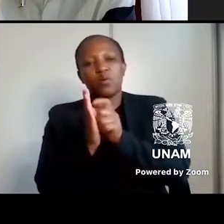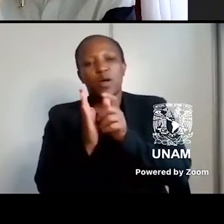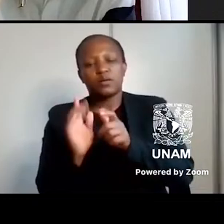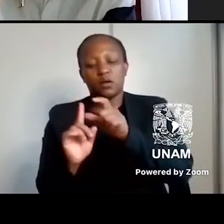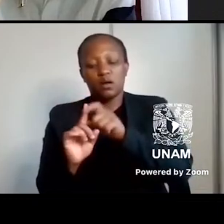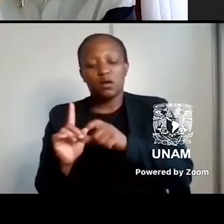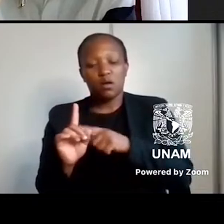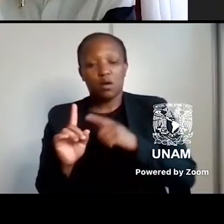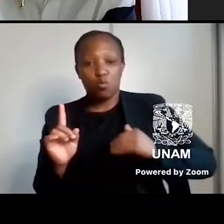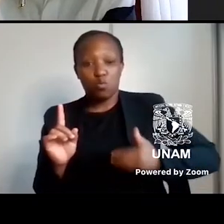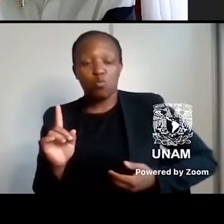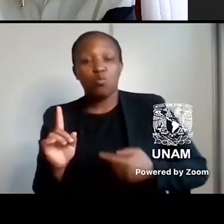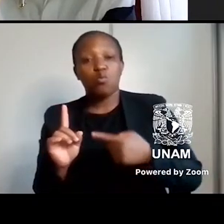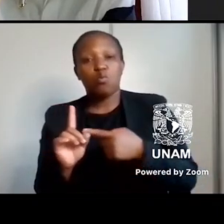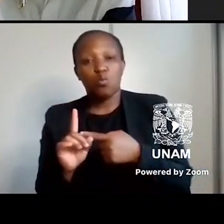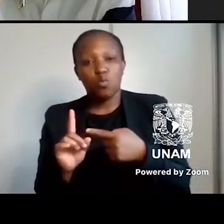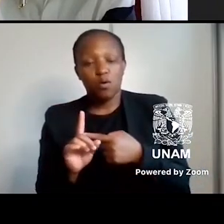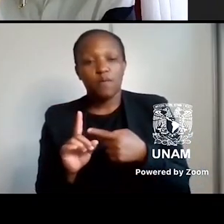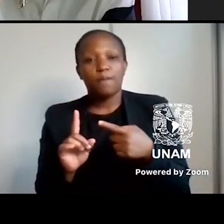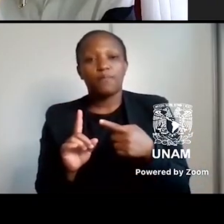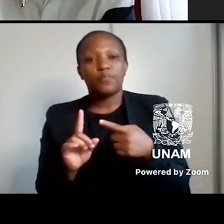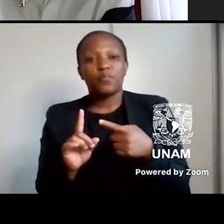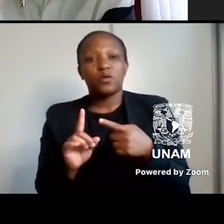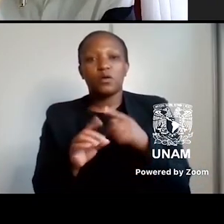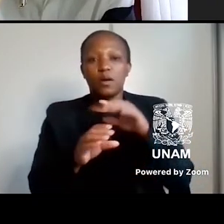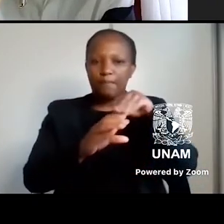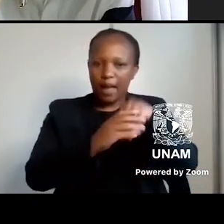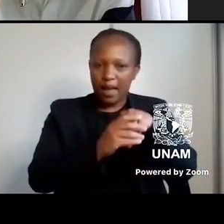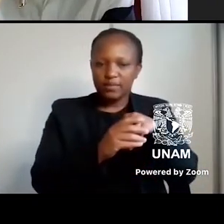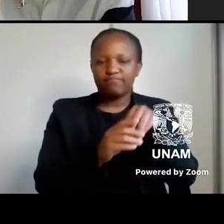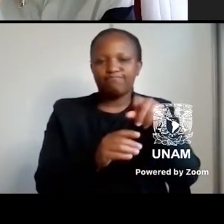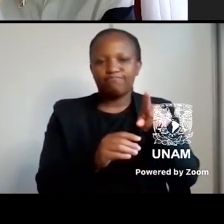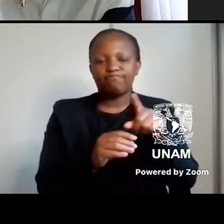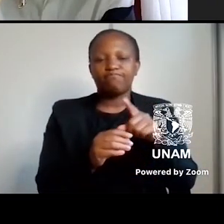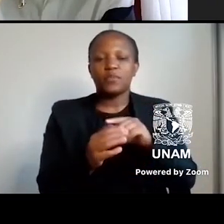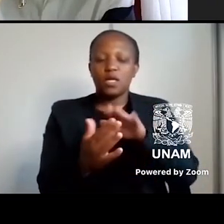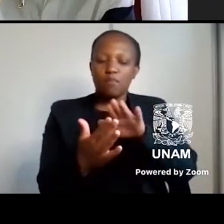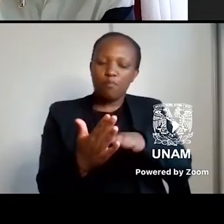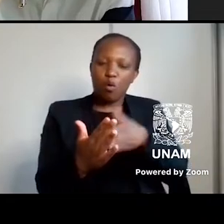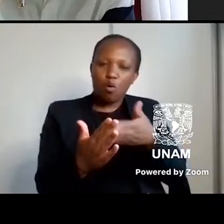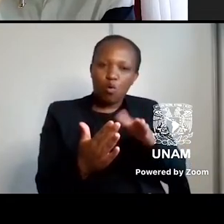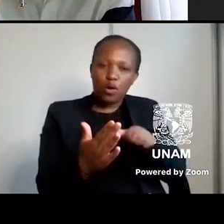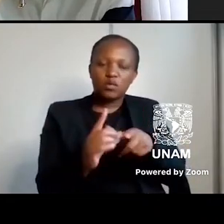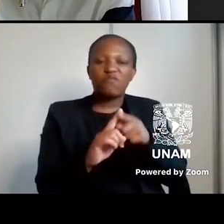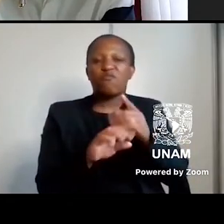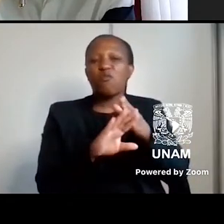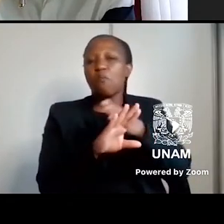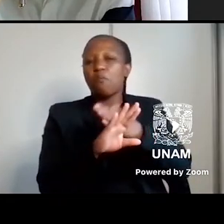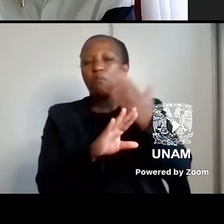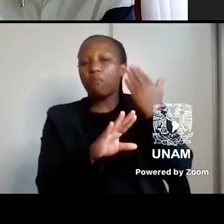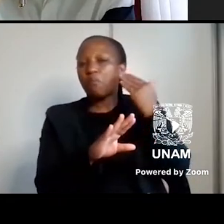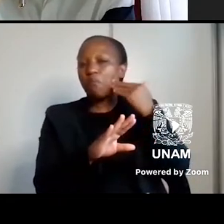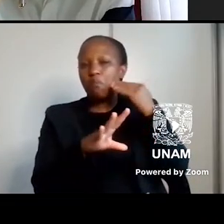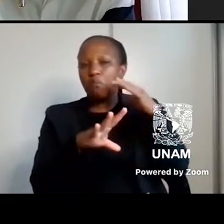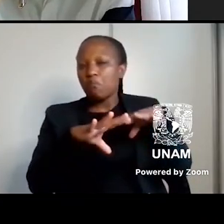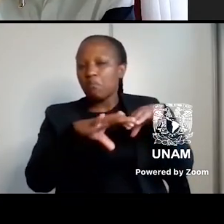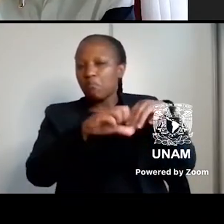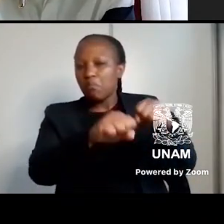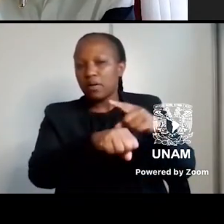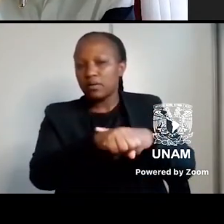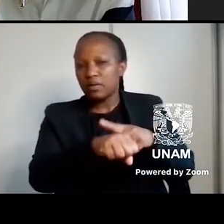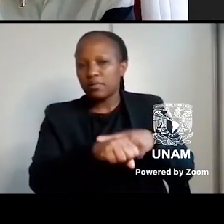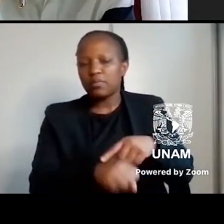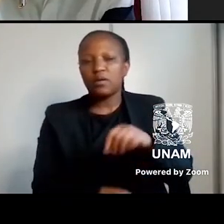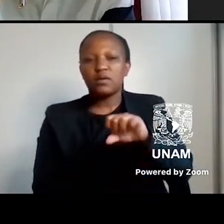in the base of our canon. The poet from the colonial period, So Juana